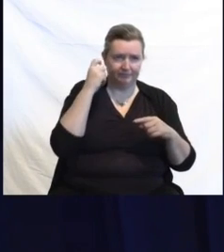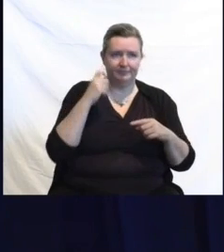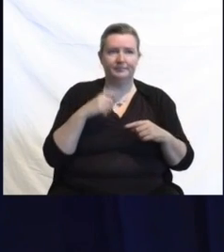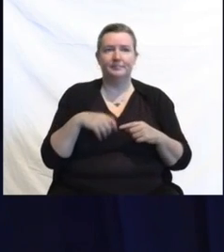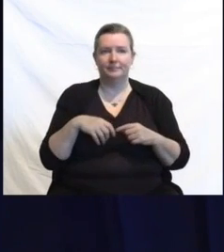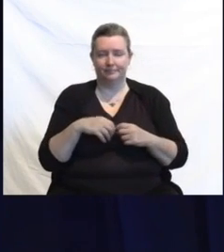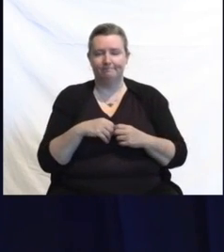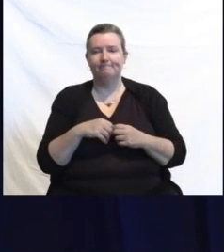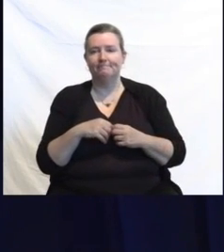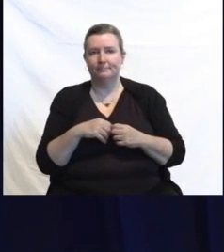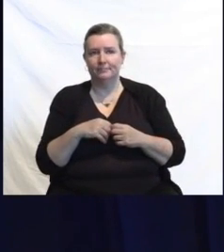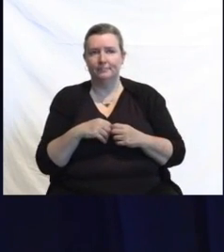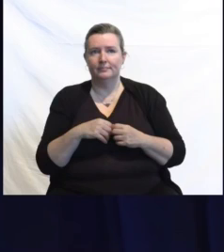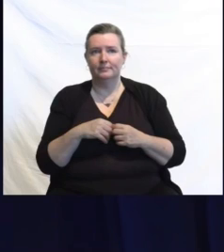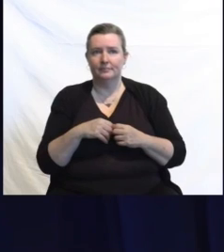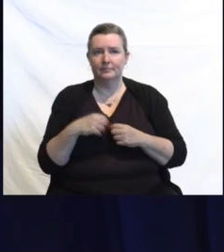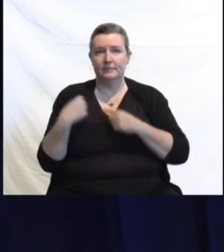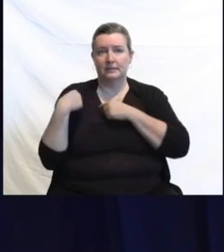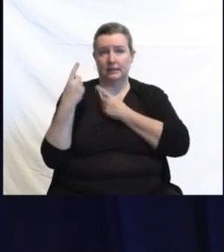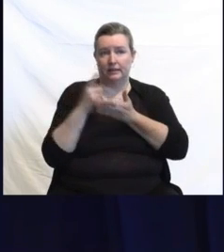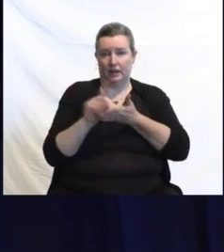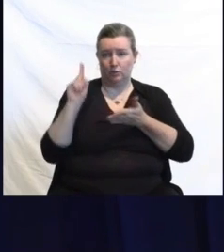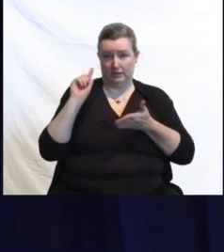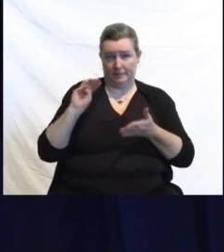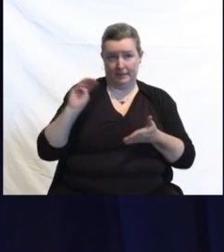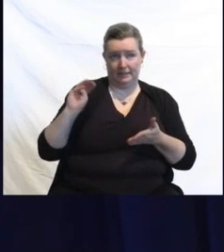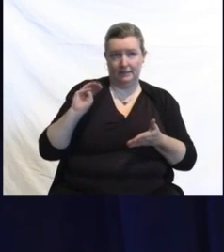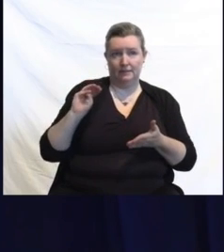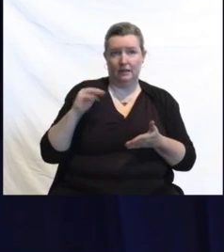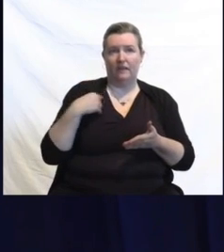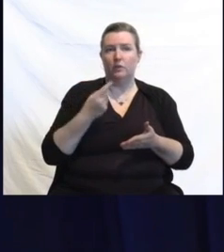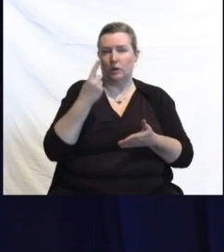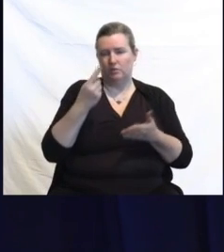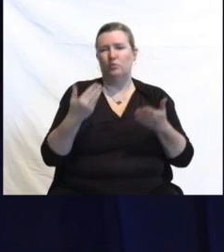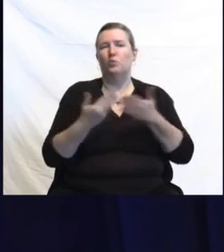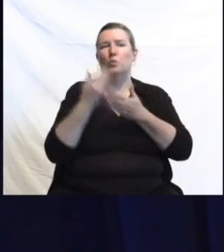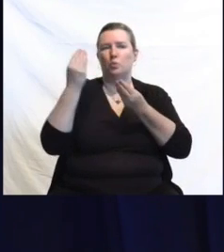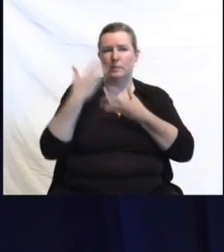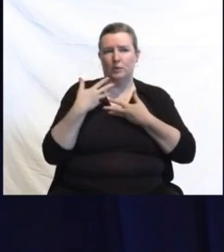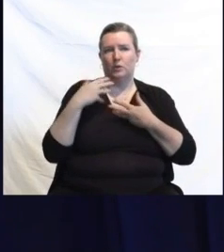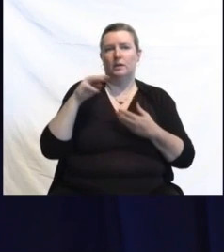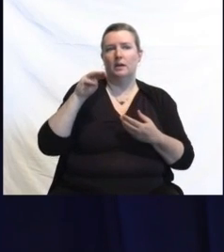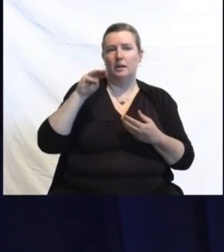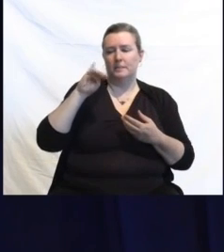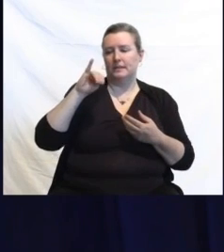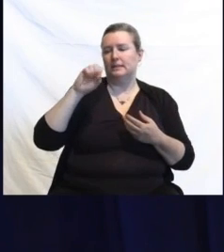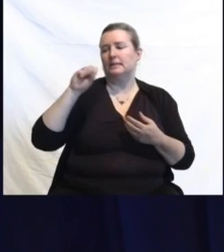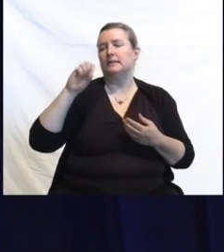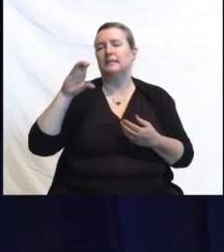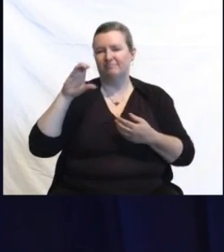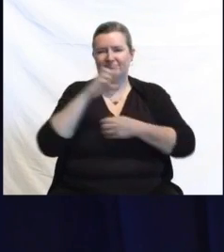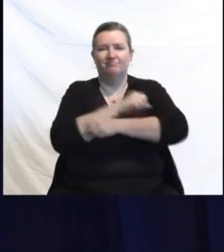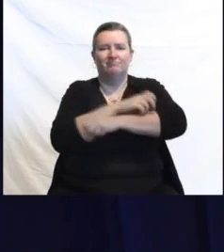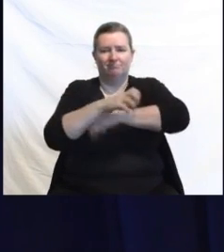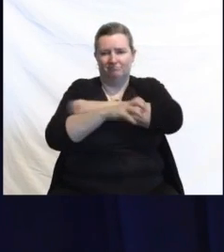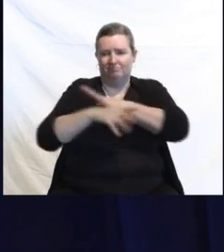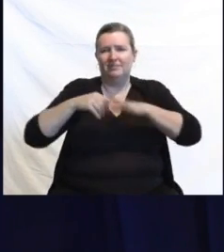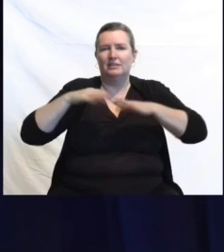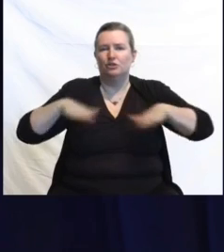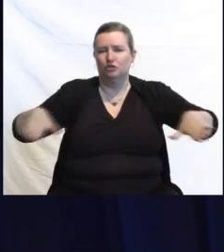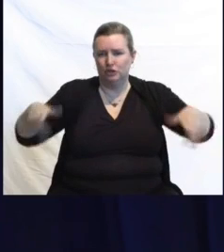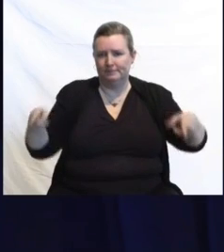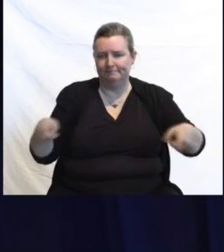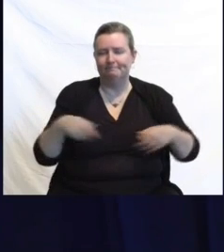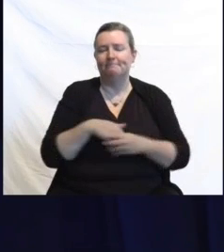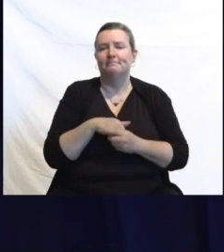last press briefing, there has been one new report of multi-system inflammatory syndrome in children. There are 142